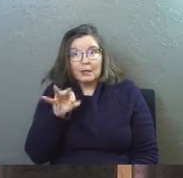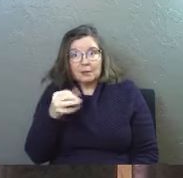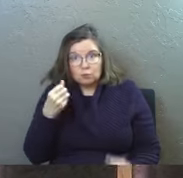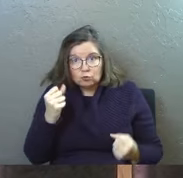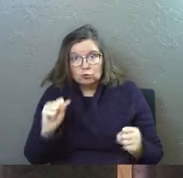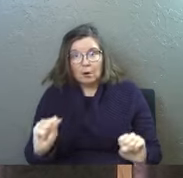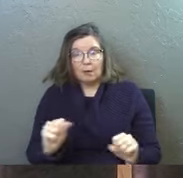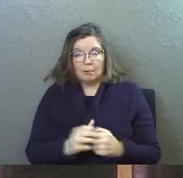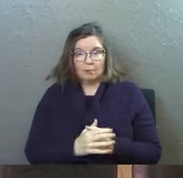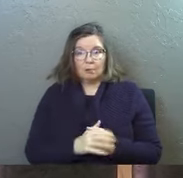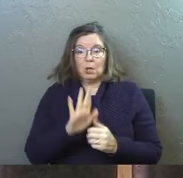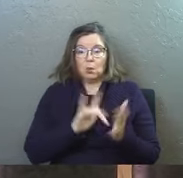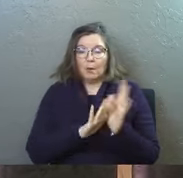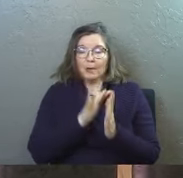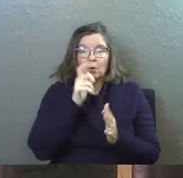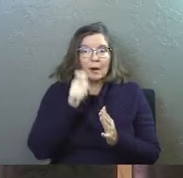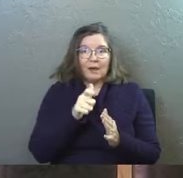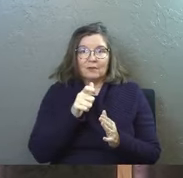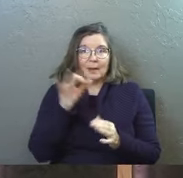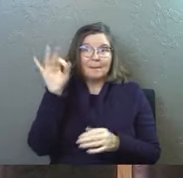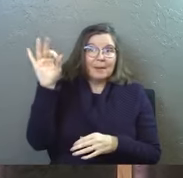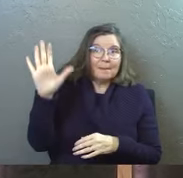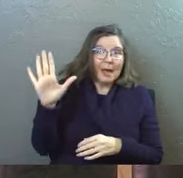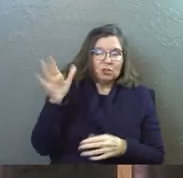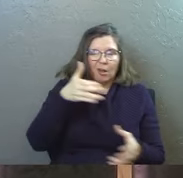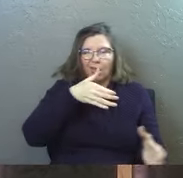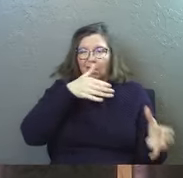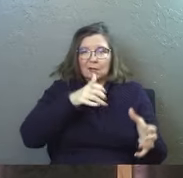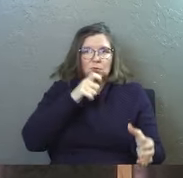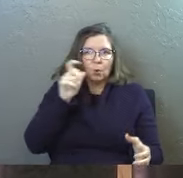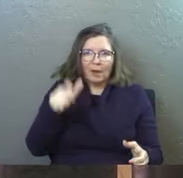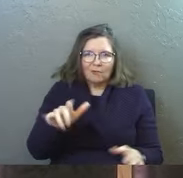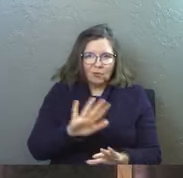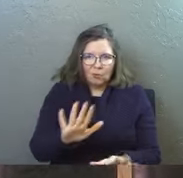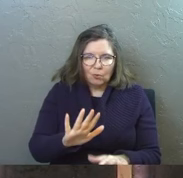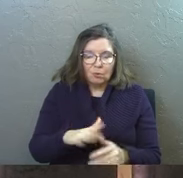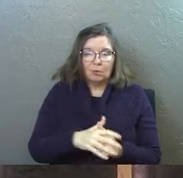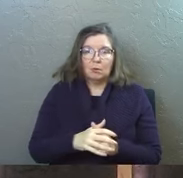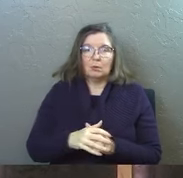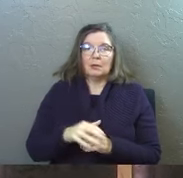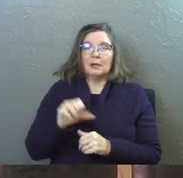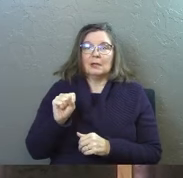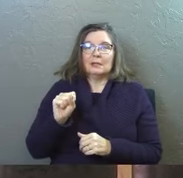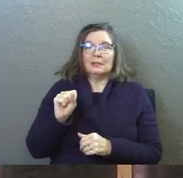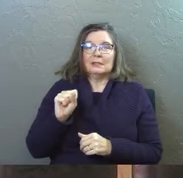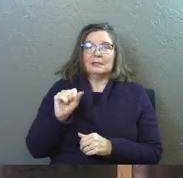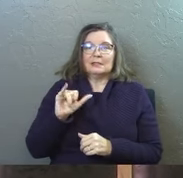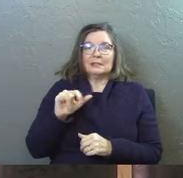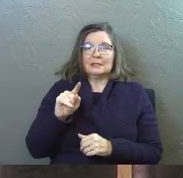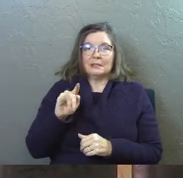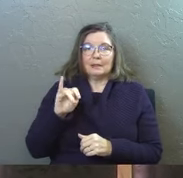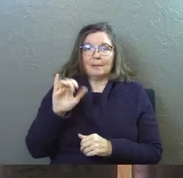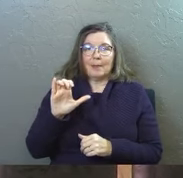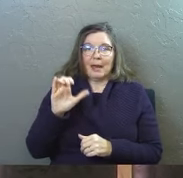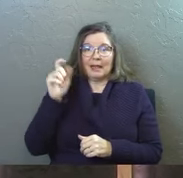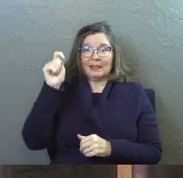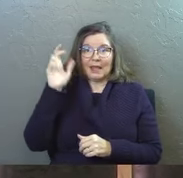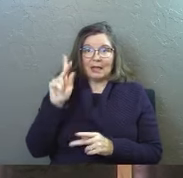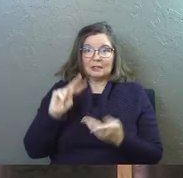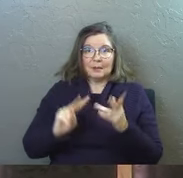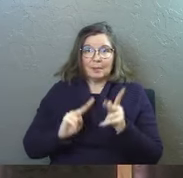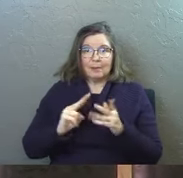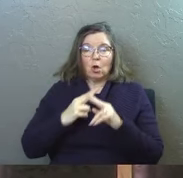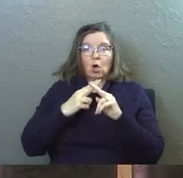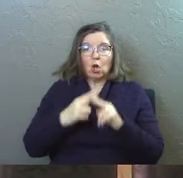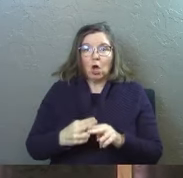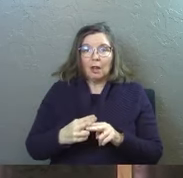this is your Bible you don't have to be a pastor or a theologian the systematic theology people call this the clarity of scripture the scripture